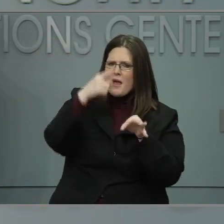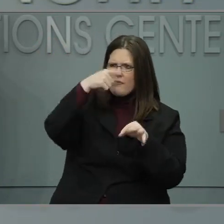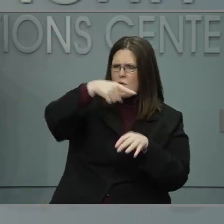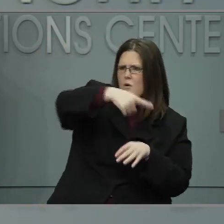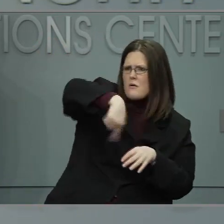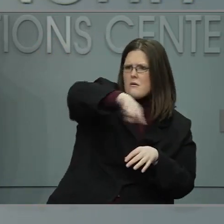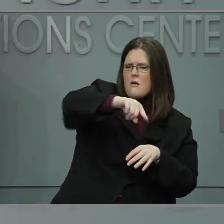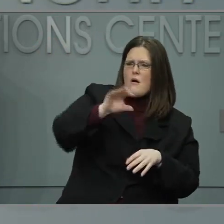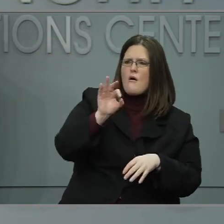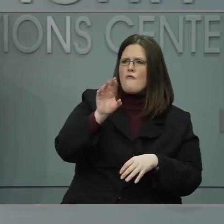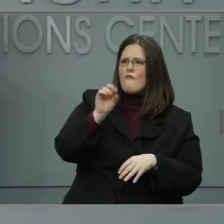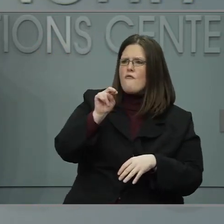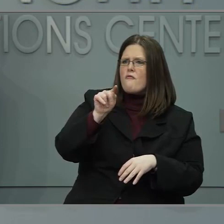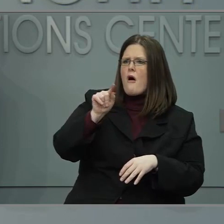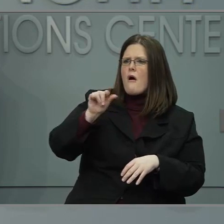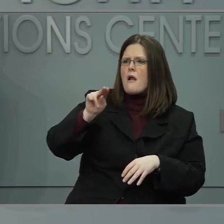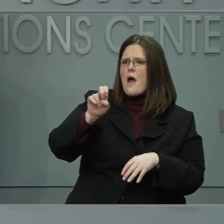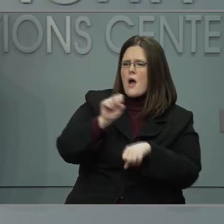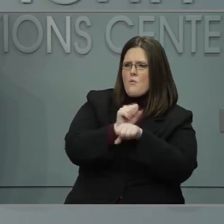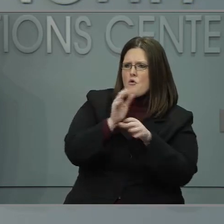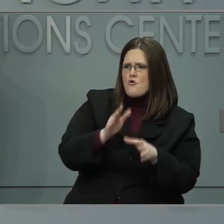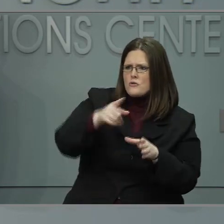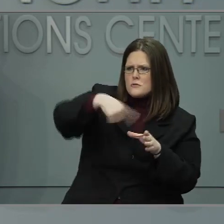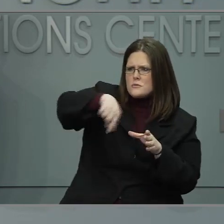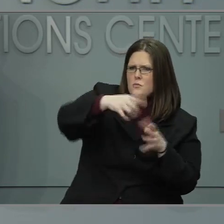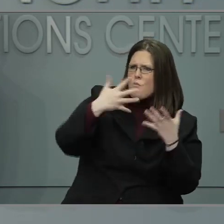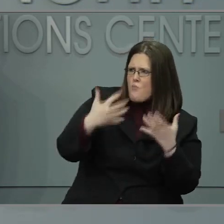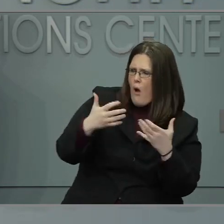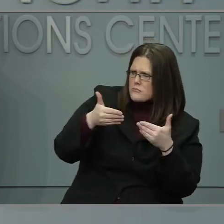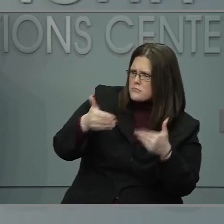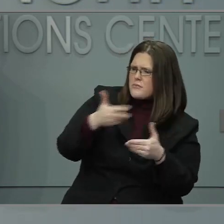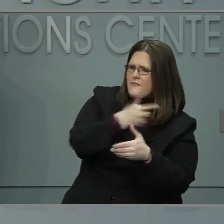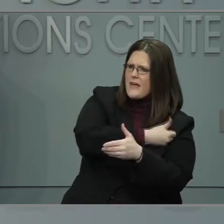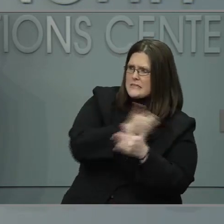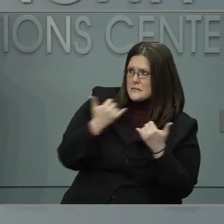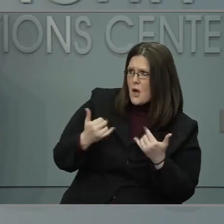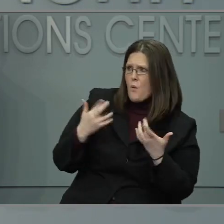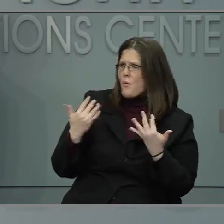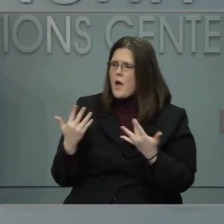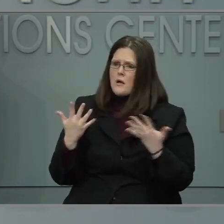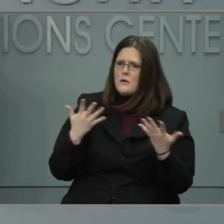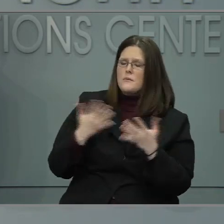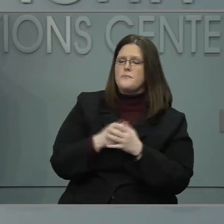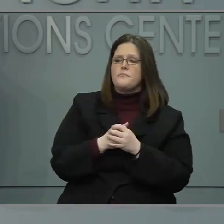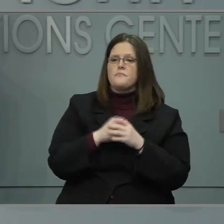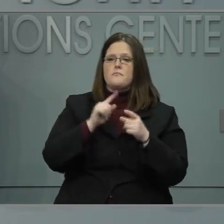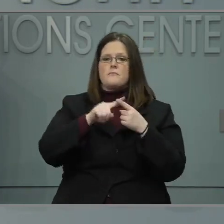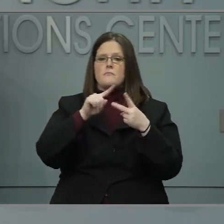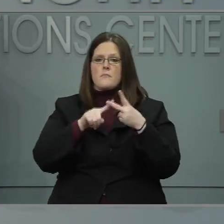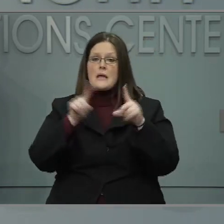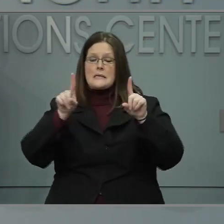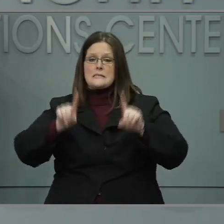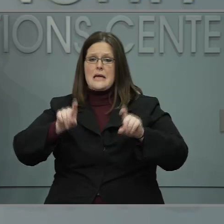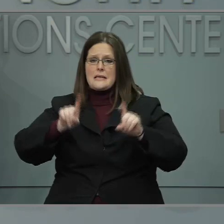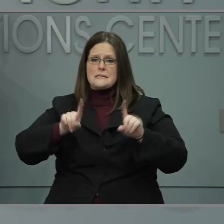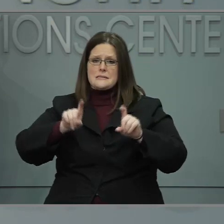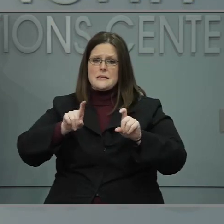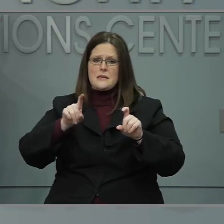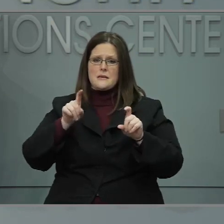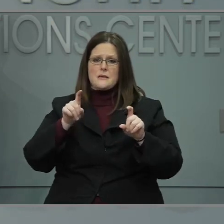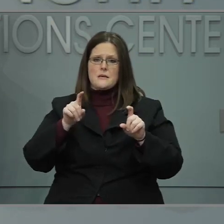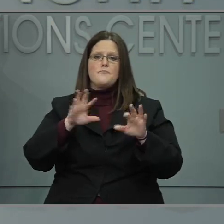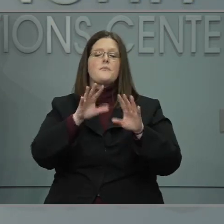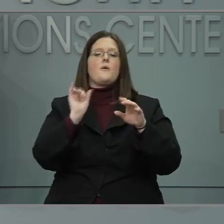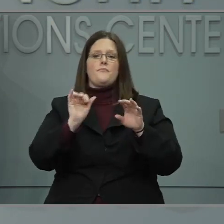that are able to get the vaccine? And then, also, wanted to know the fencing around the Capitol grounds is still up, and it's been several months since the